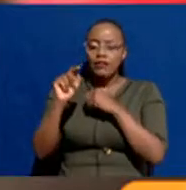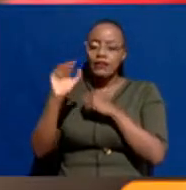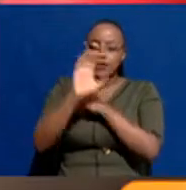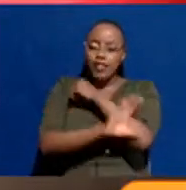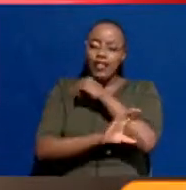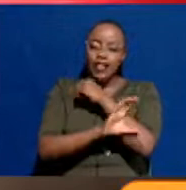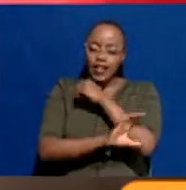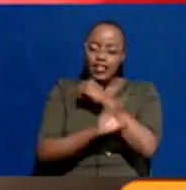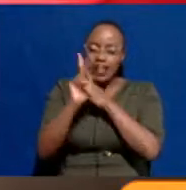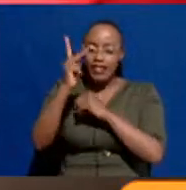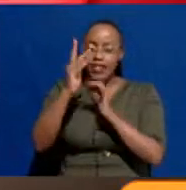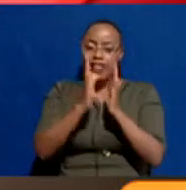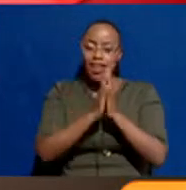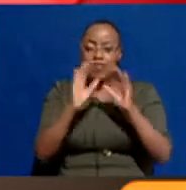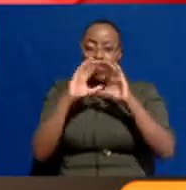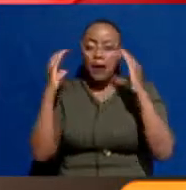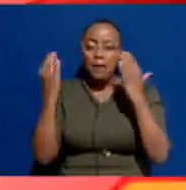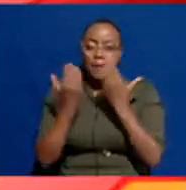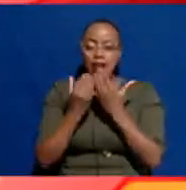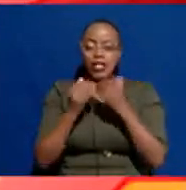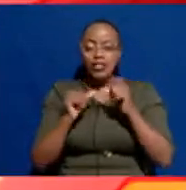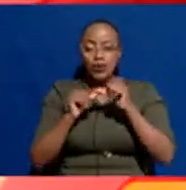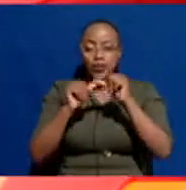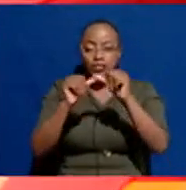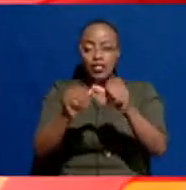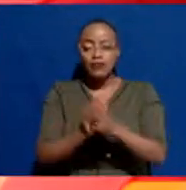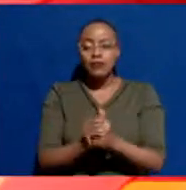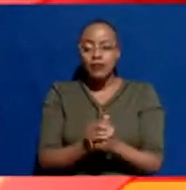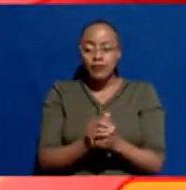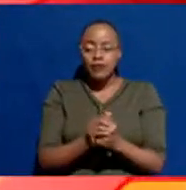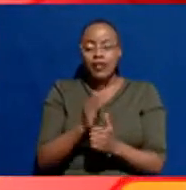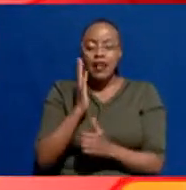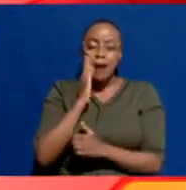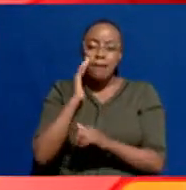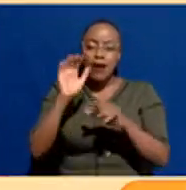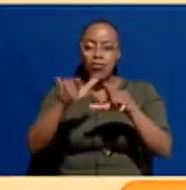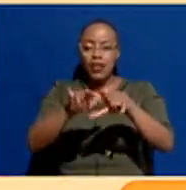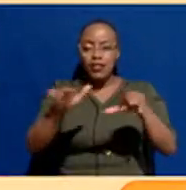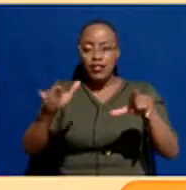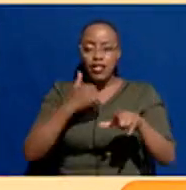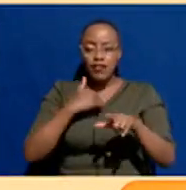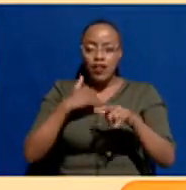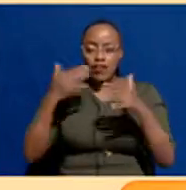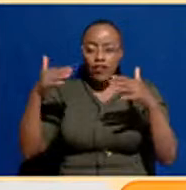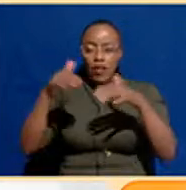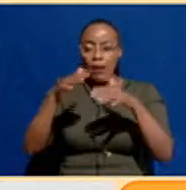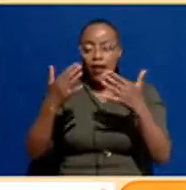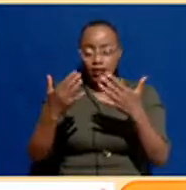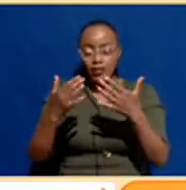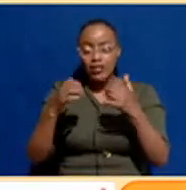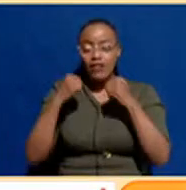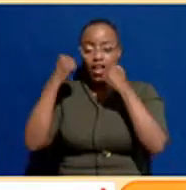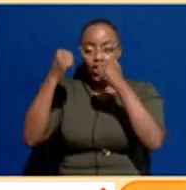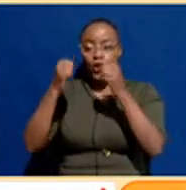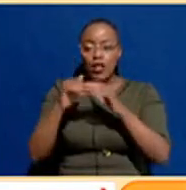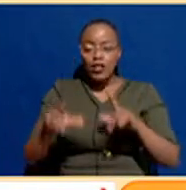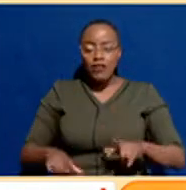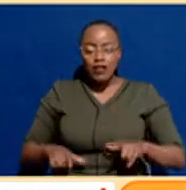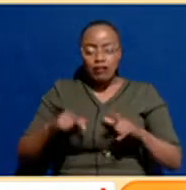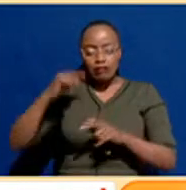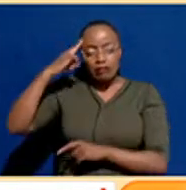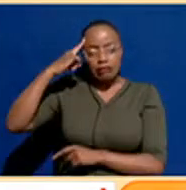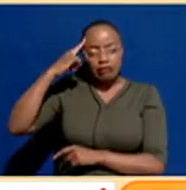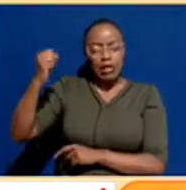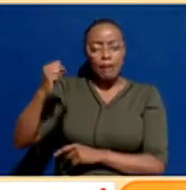continues. Where my motherland buries our heroes alive, stubborn